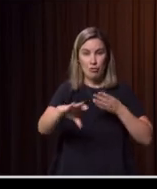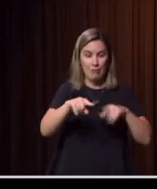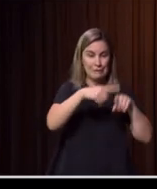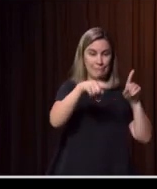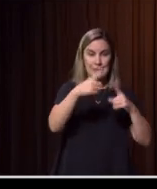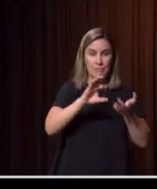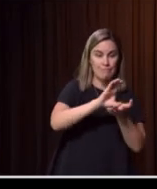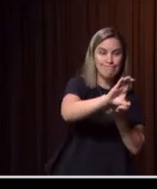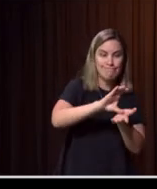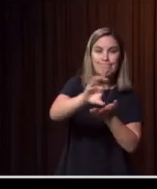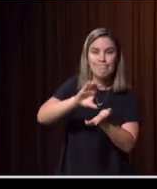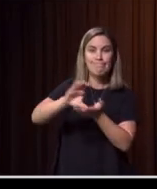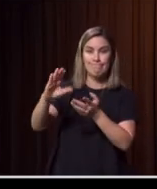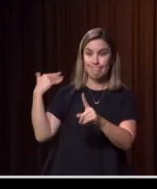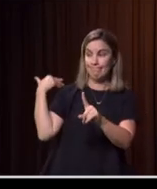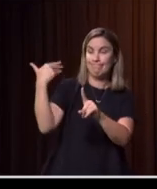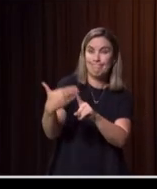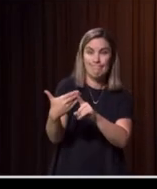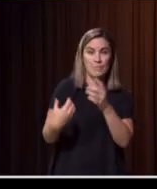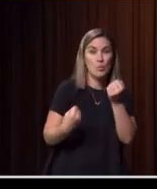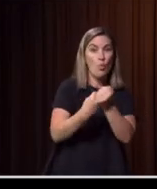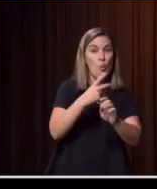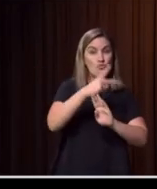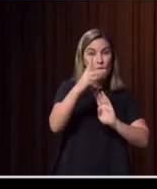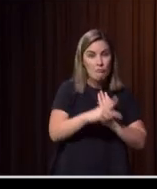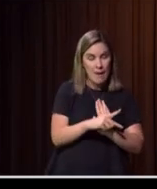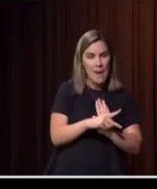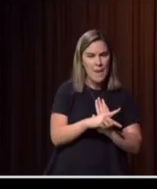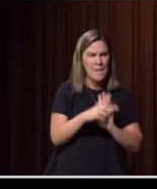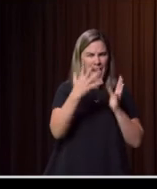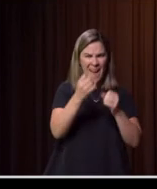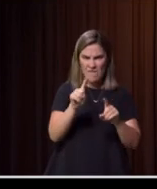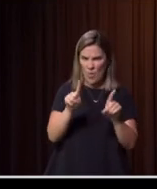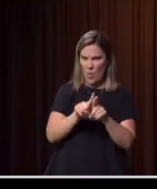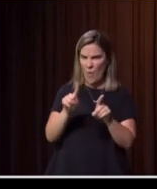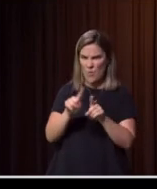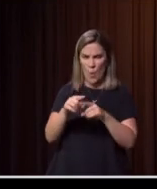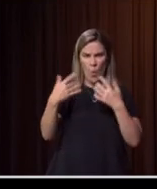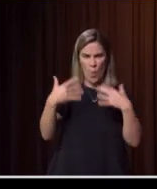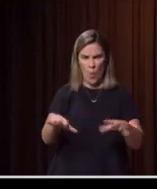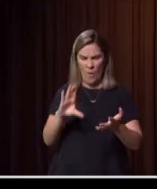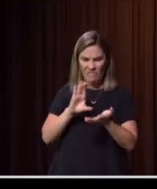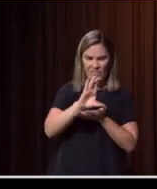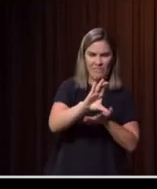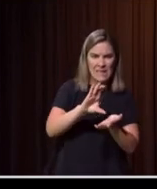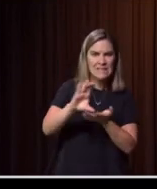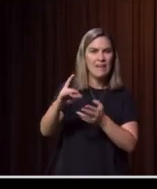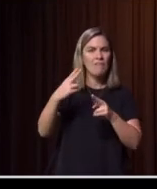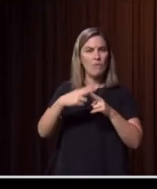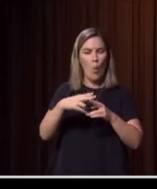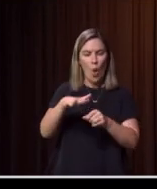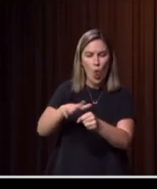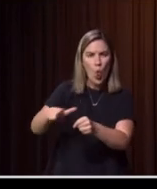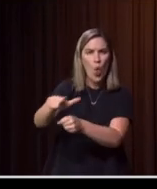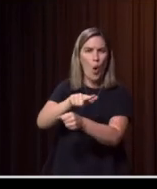direct support programs. But there's also this extraordinary body of work and dedicated funding that can provide for local economic recovery,